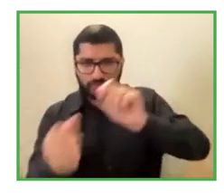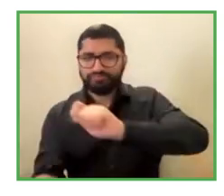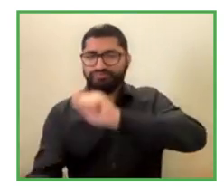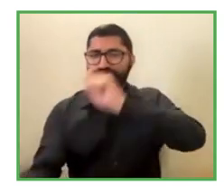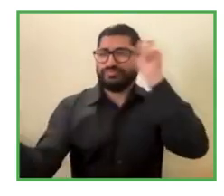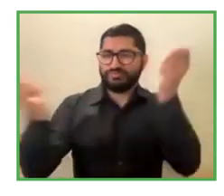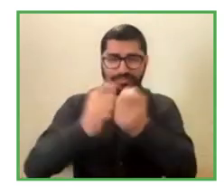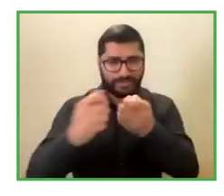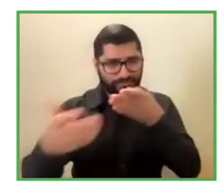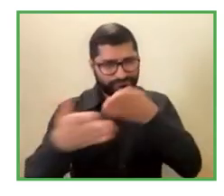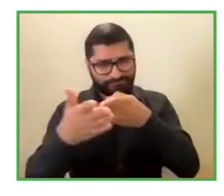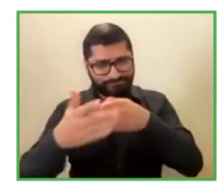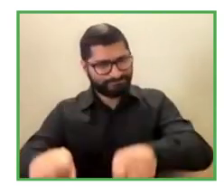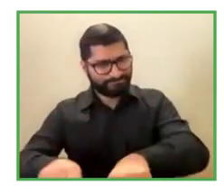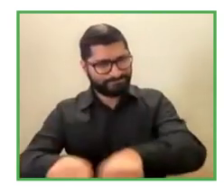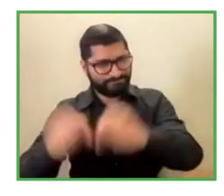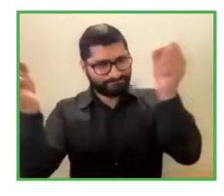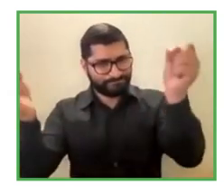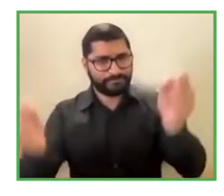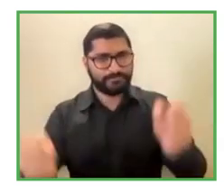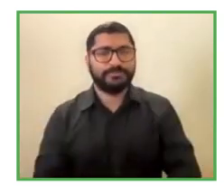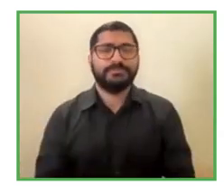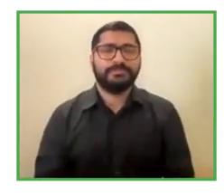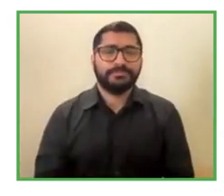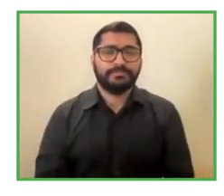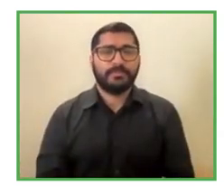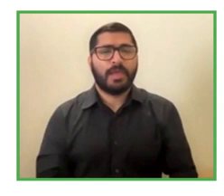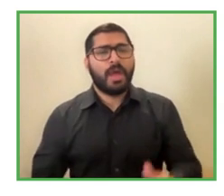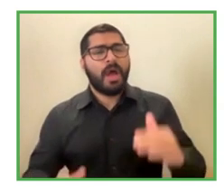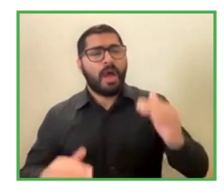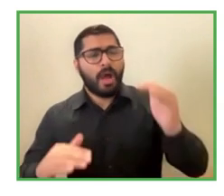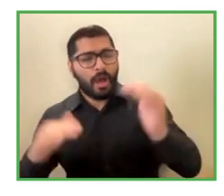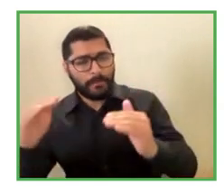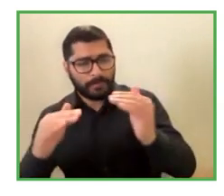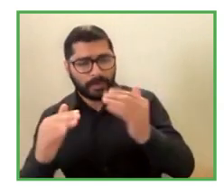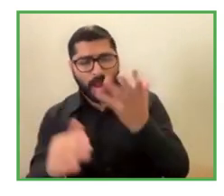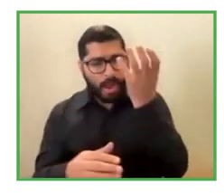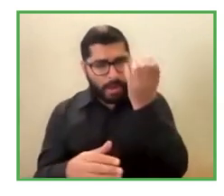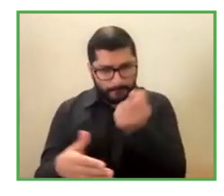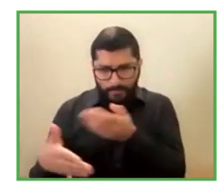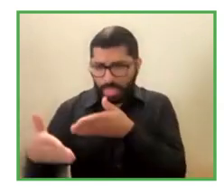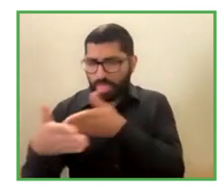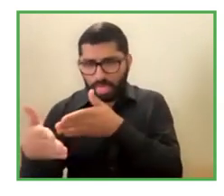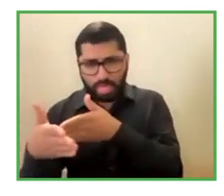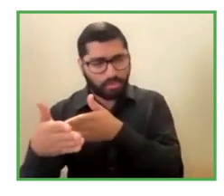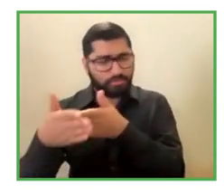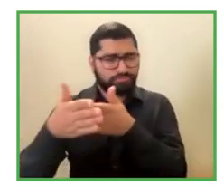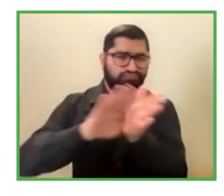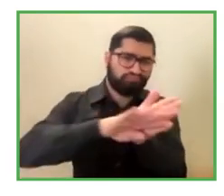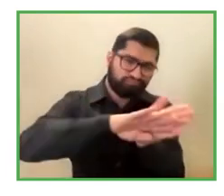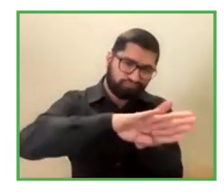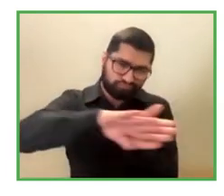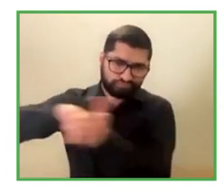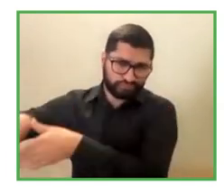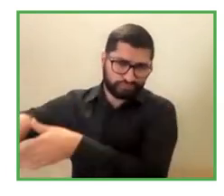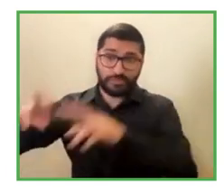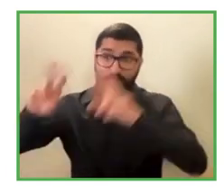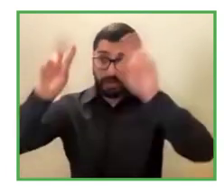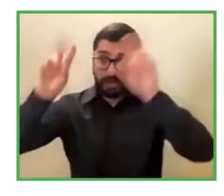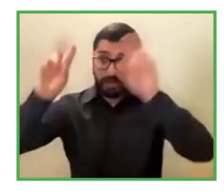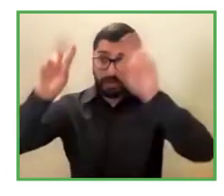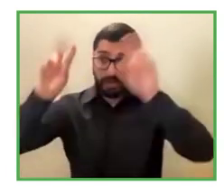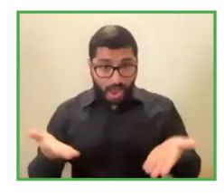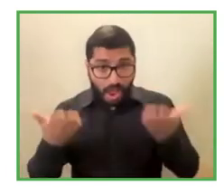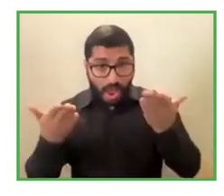have by not having contact with people with disabilities. But without a doubt today,